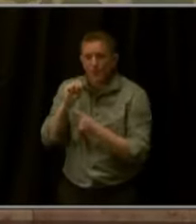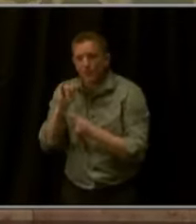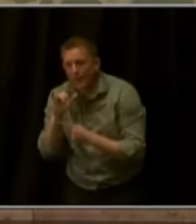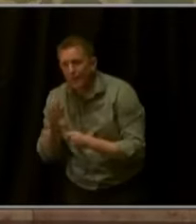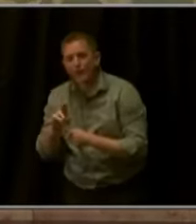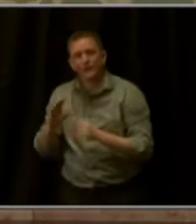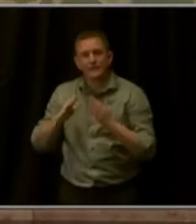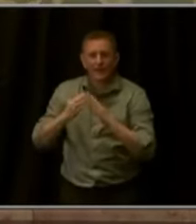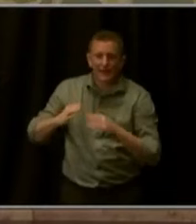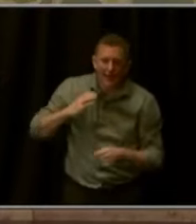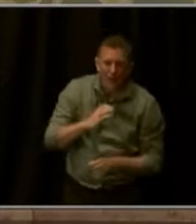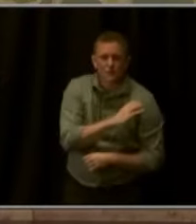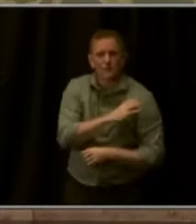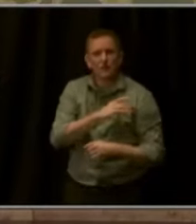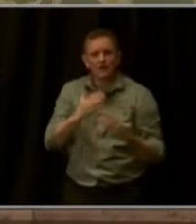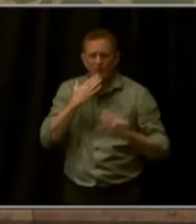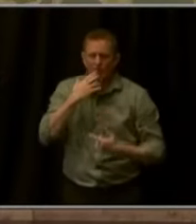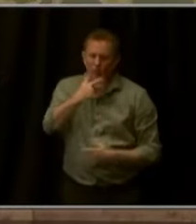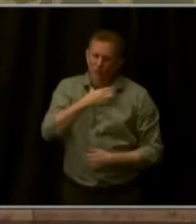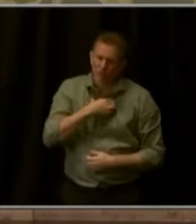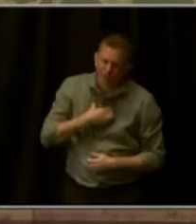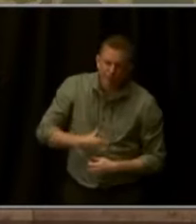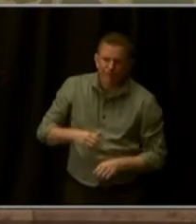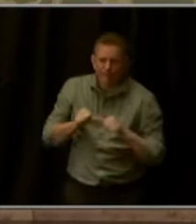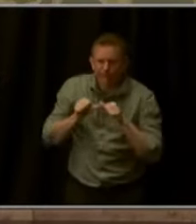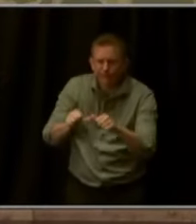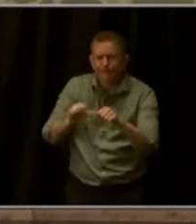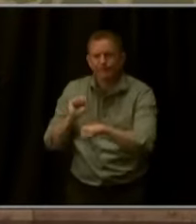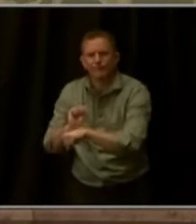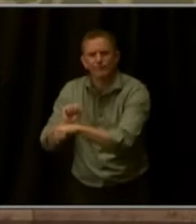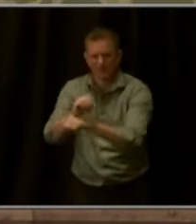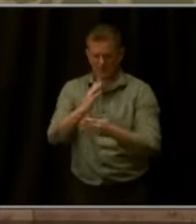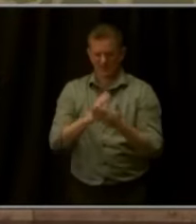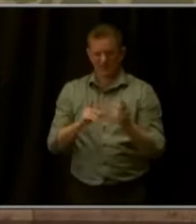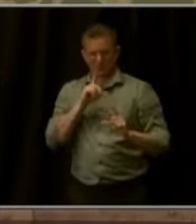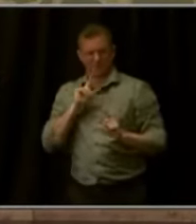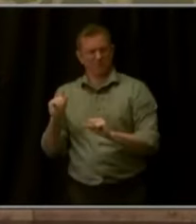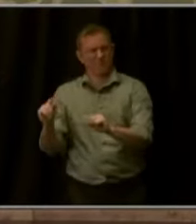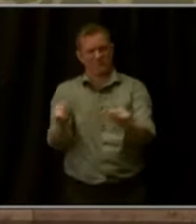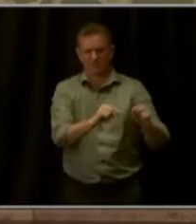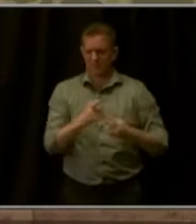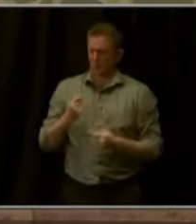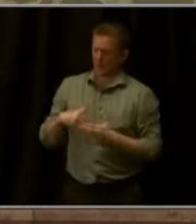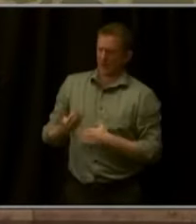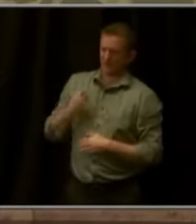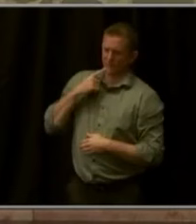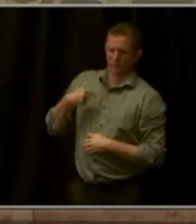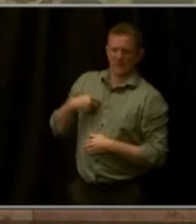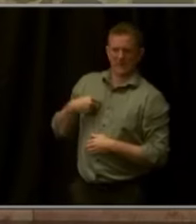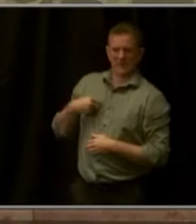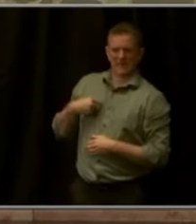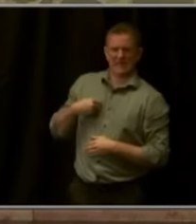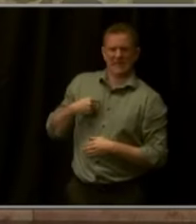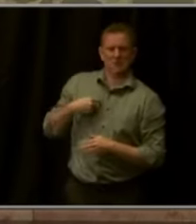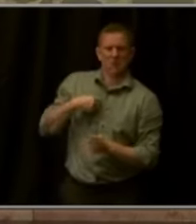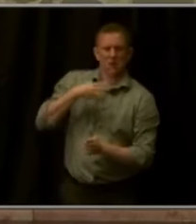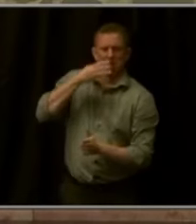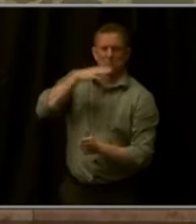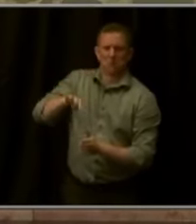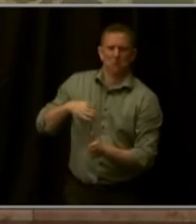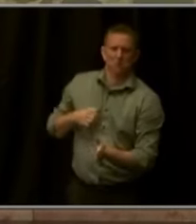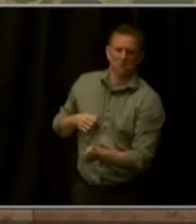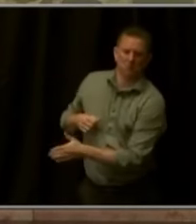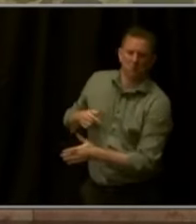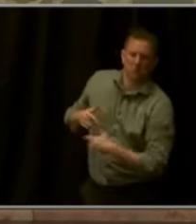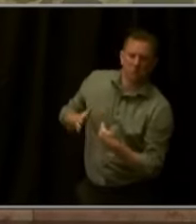continue to serve. There's been some buzz about what might be next for me as well. I don't pay much credence to it, but nevertheless. But I'm ready to put